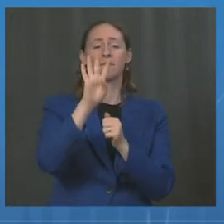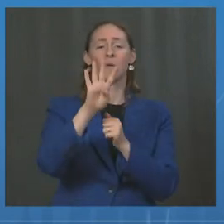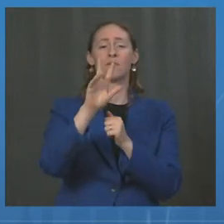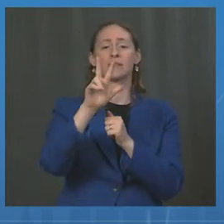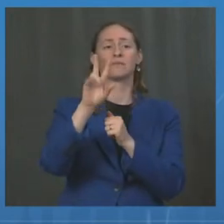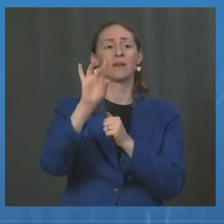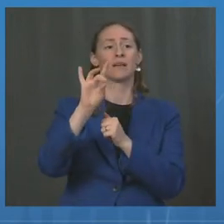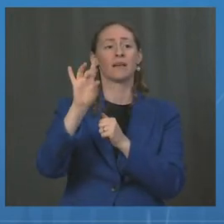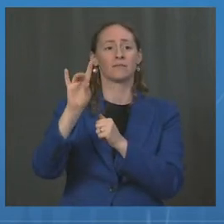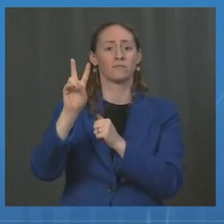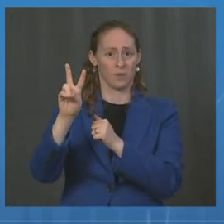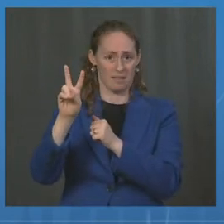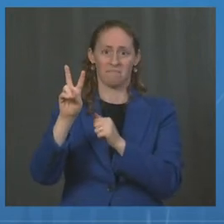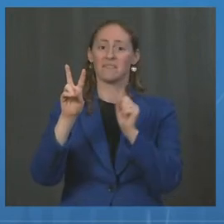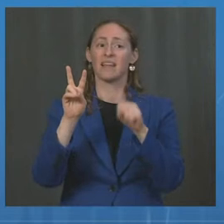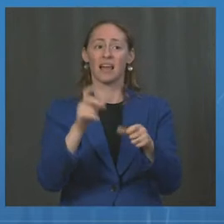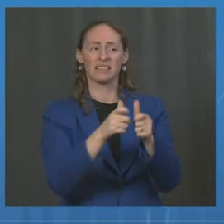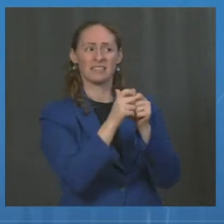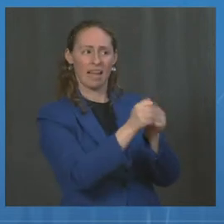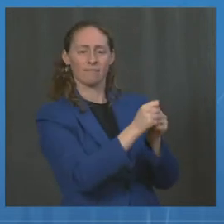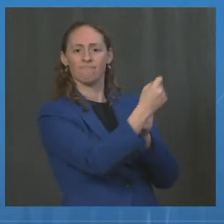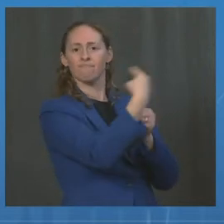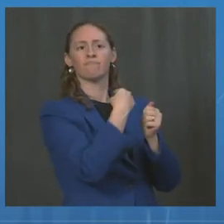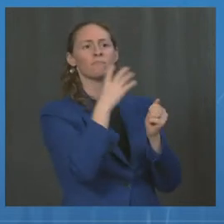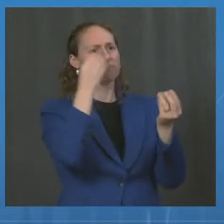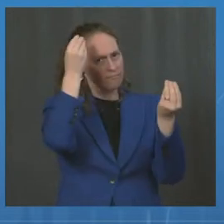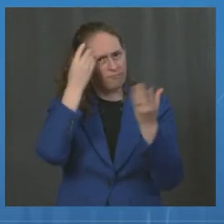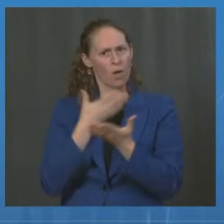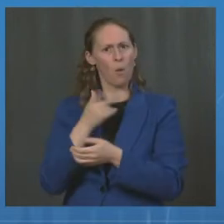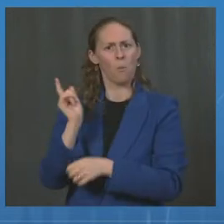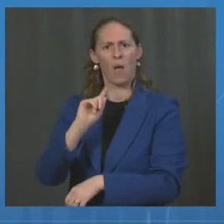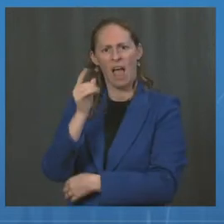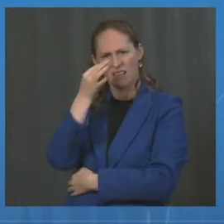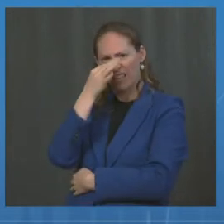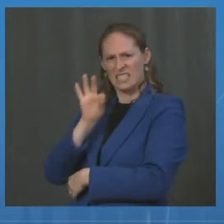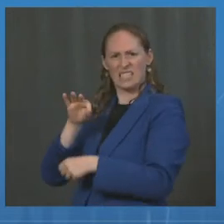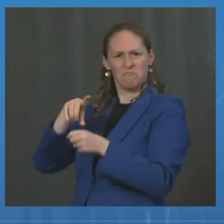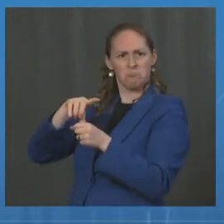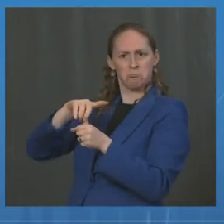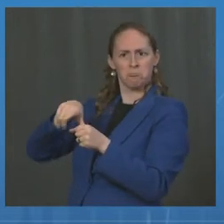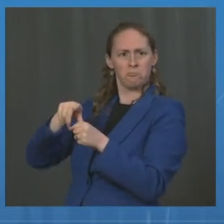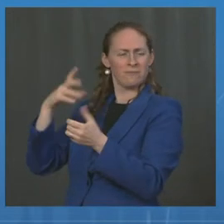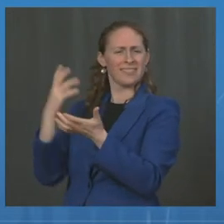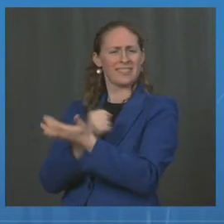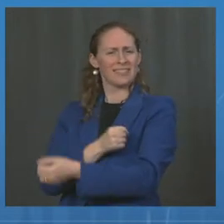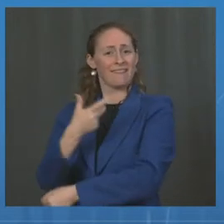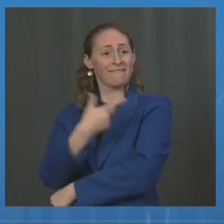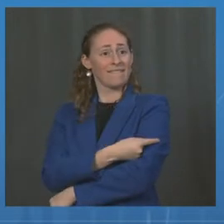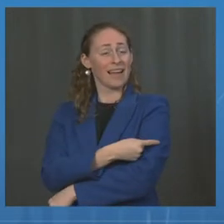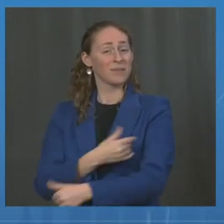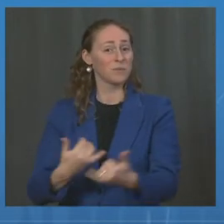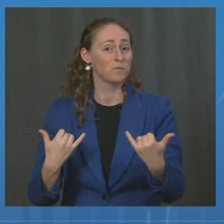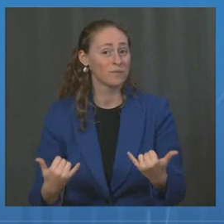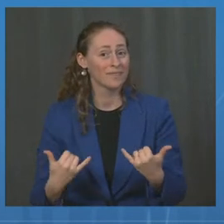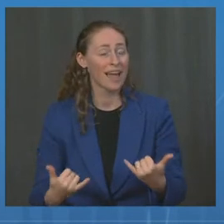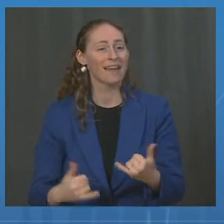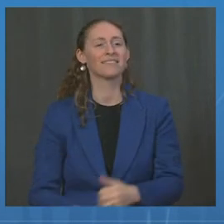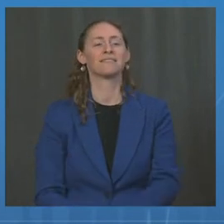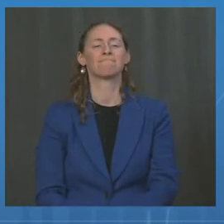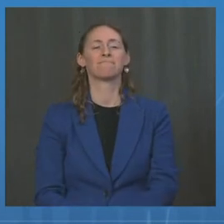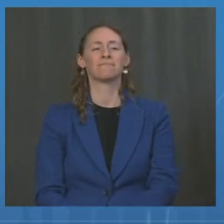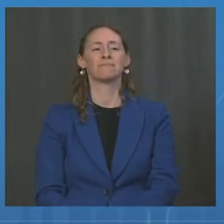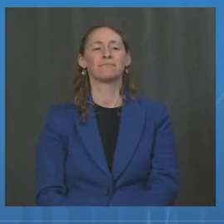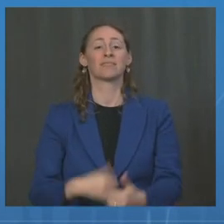And please, please go get vaccinated today. With that, over to Dr. Walensky. Thank you, Jeff. Good